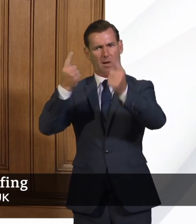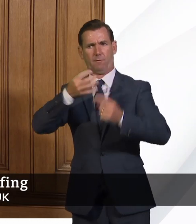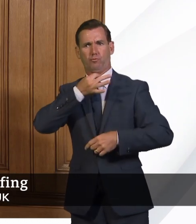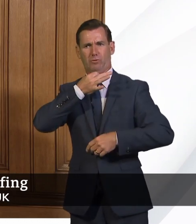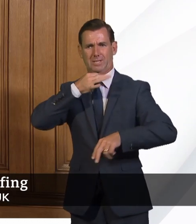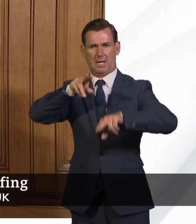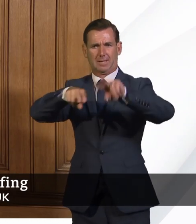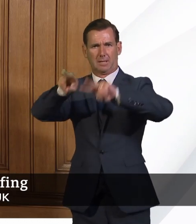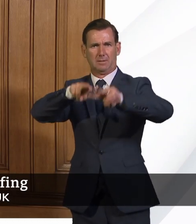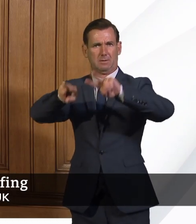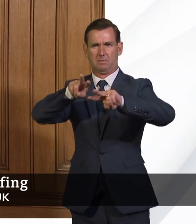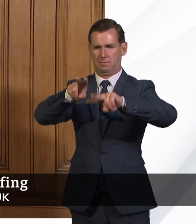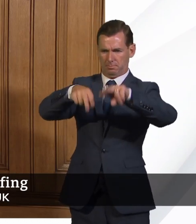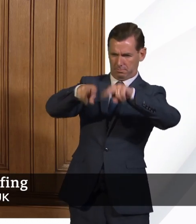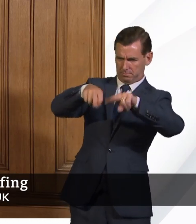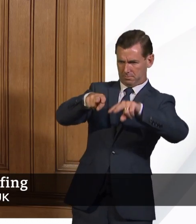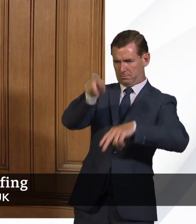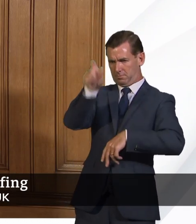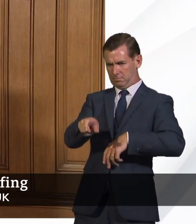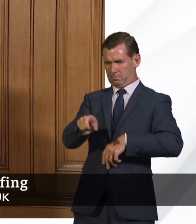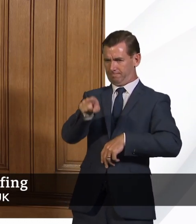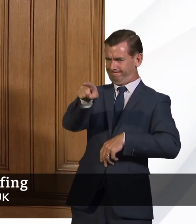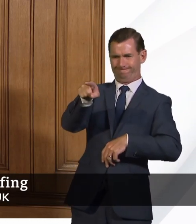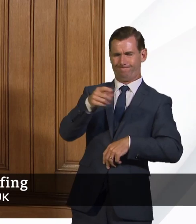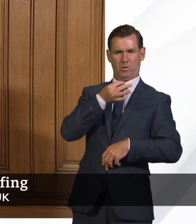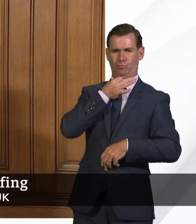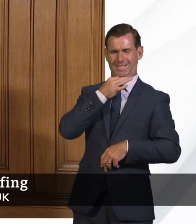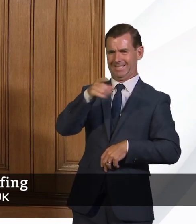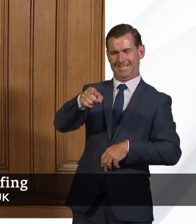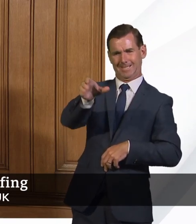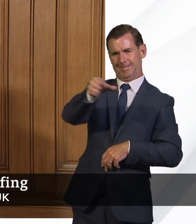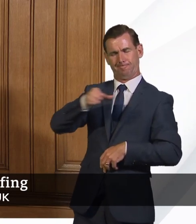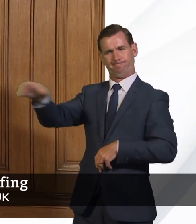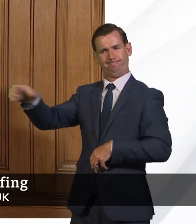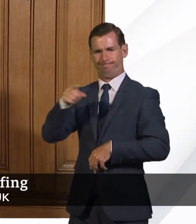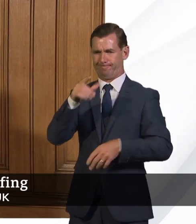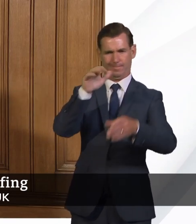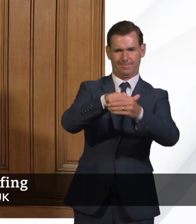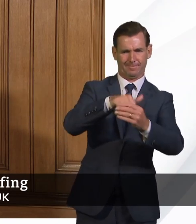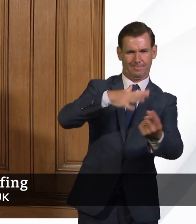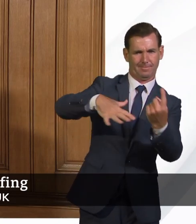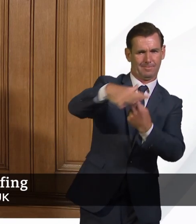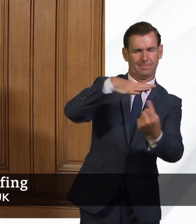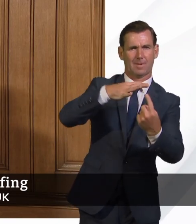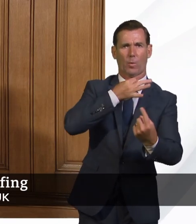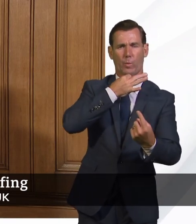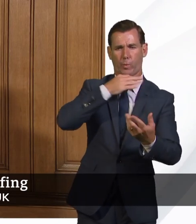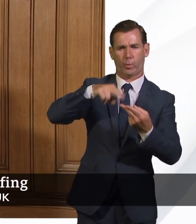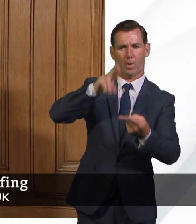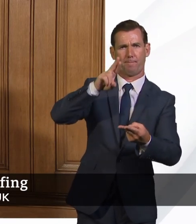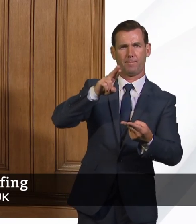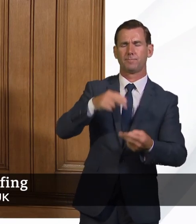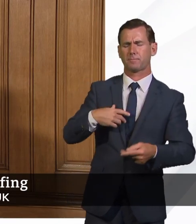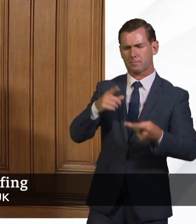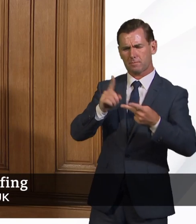sorts of things that they may be able to do to support those staff. I think on your second point of ensuring that everybody